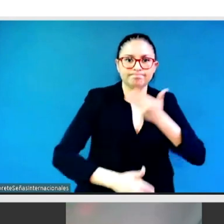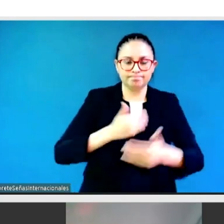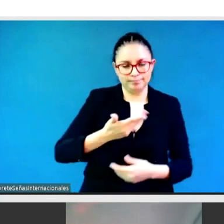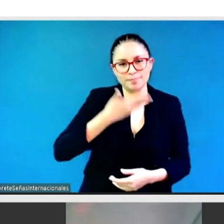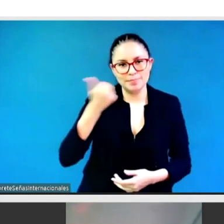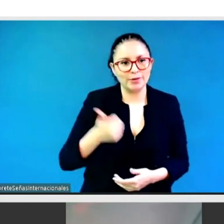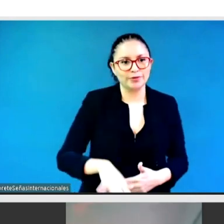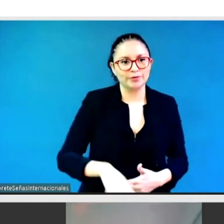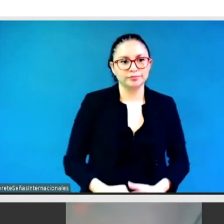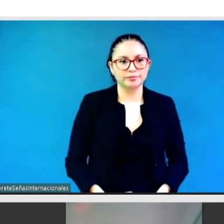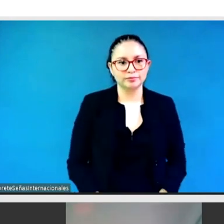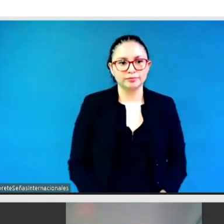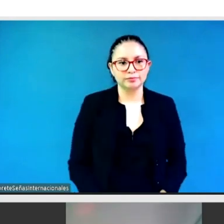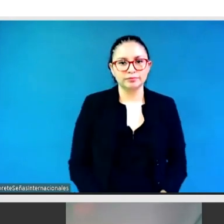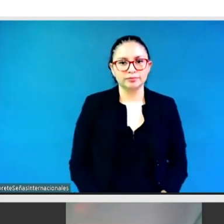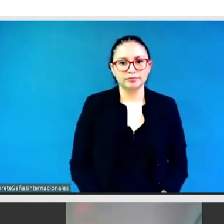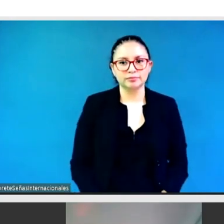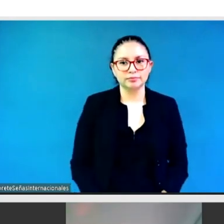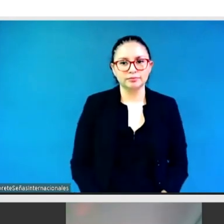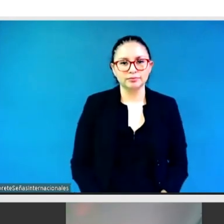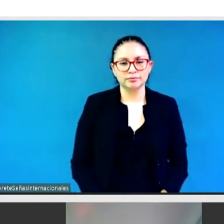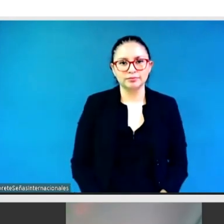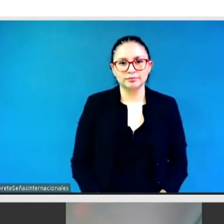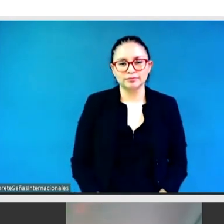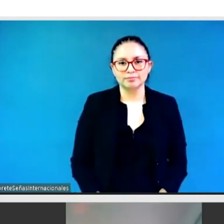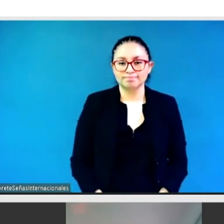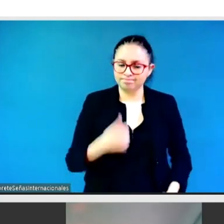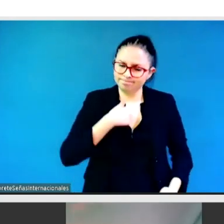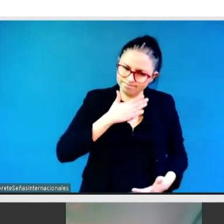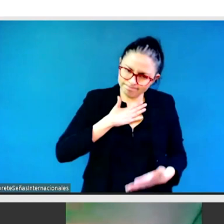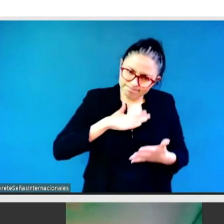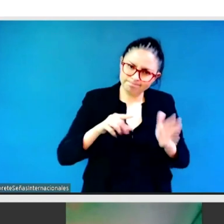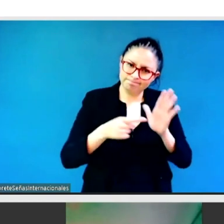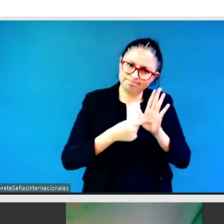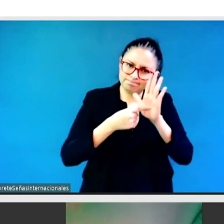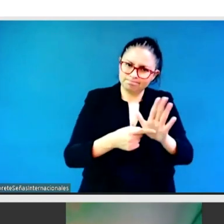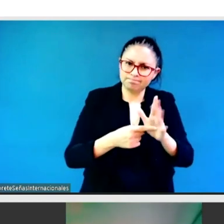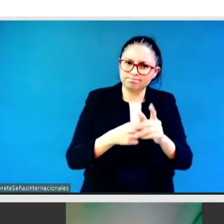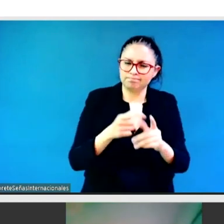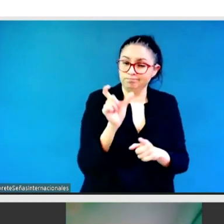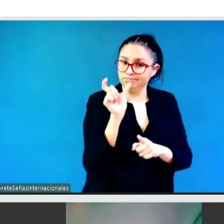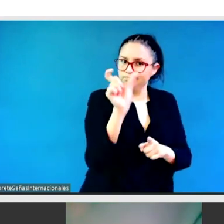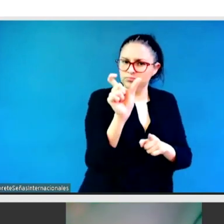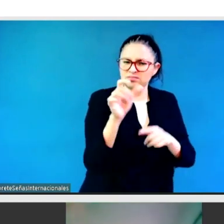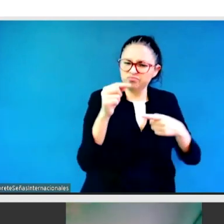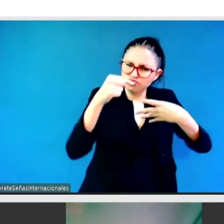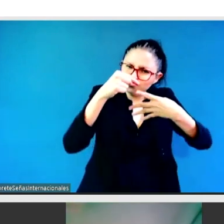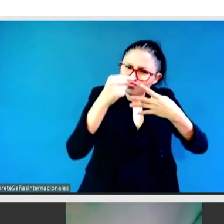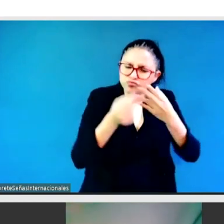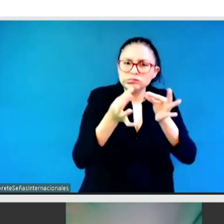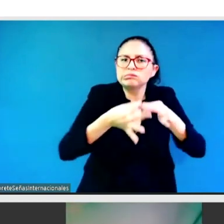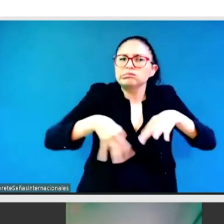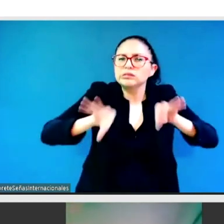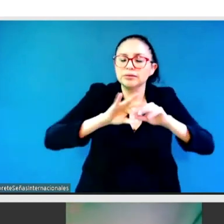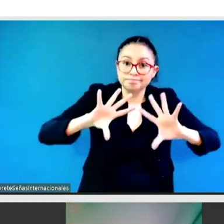concepts and also principles, including intersectionalities or